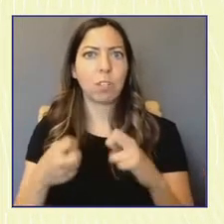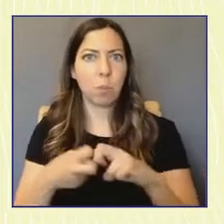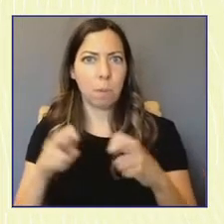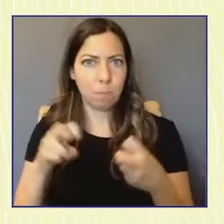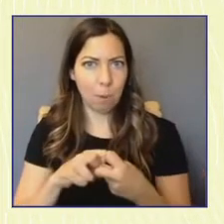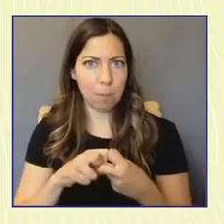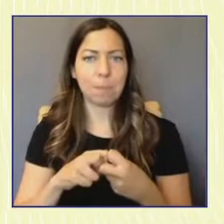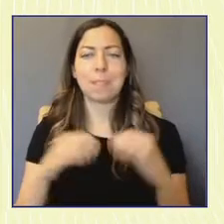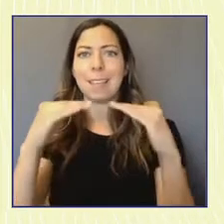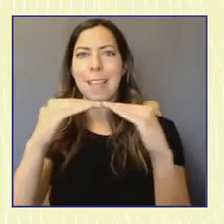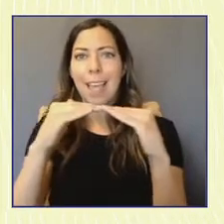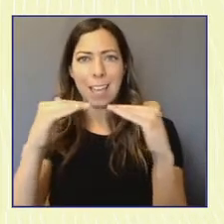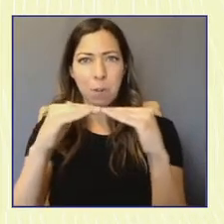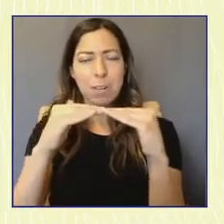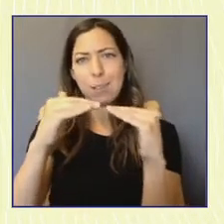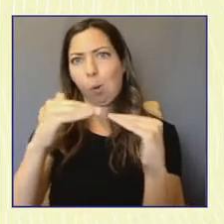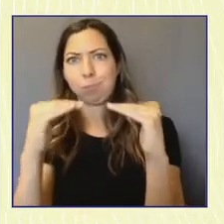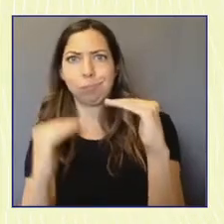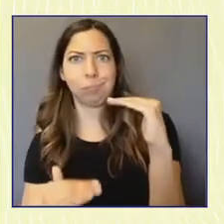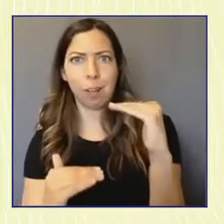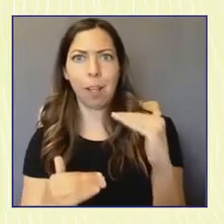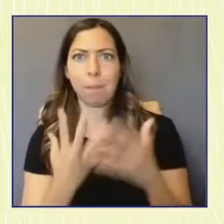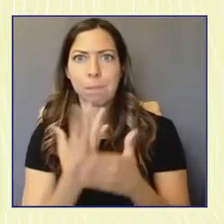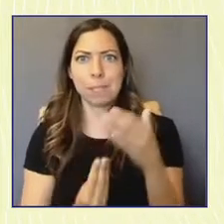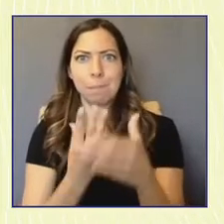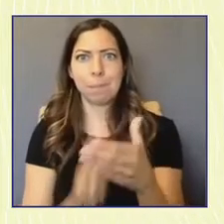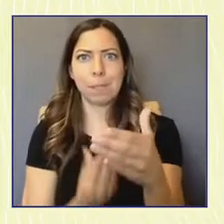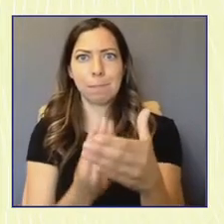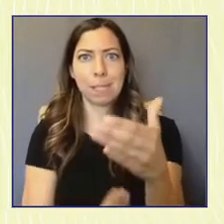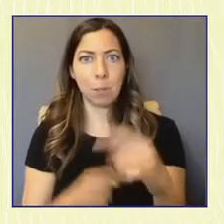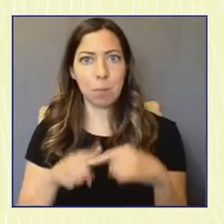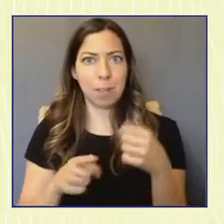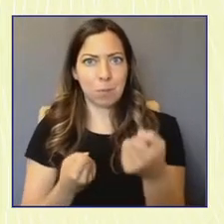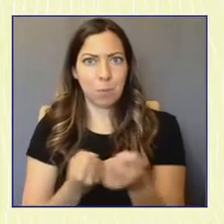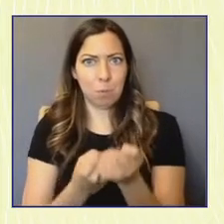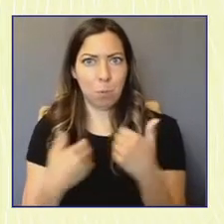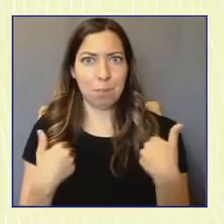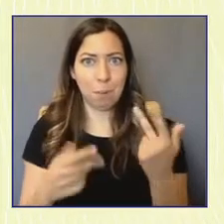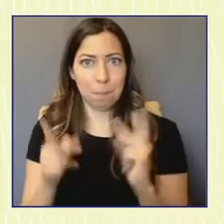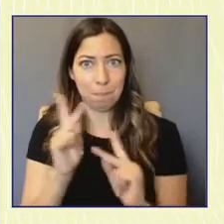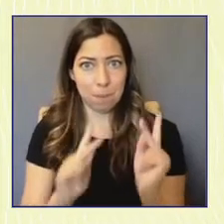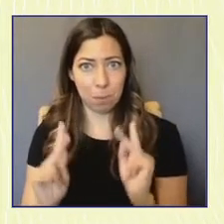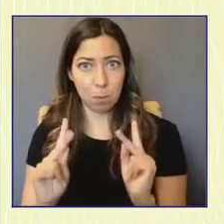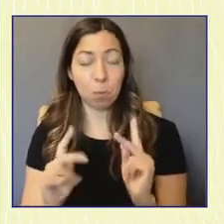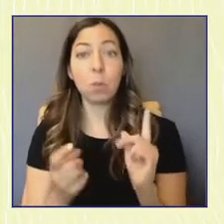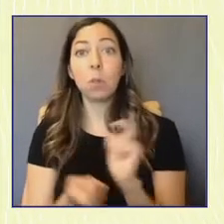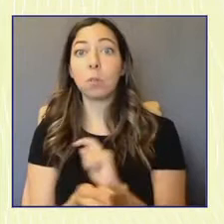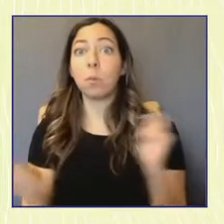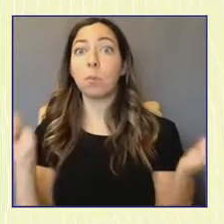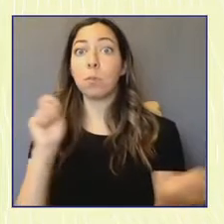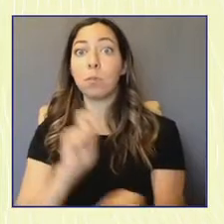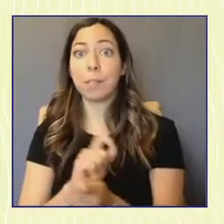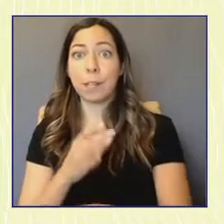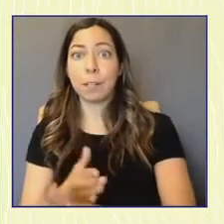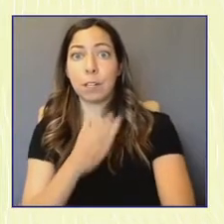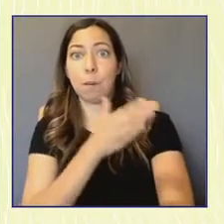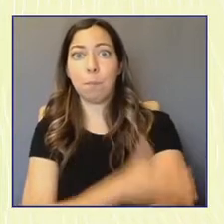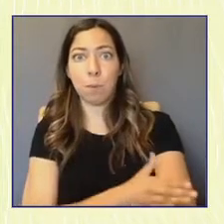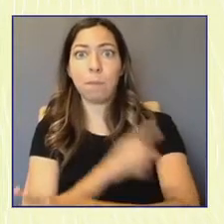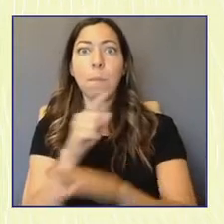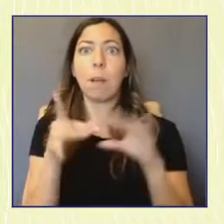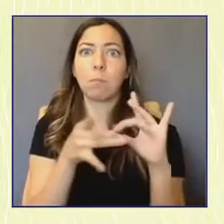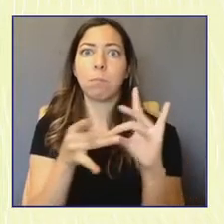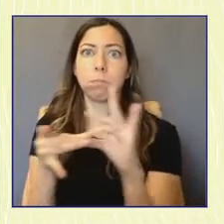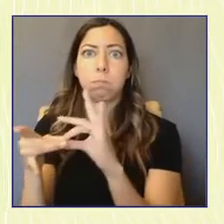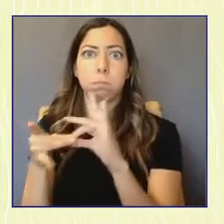systems and institutions to support young people. And we're not going to fill these gaps with individual disconnected efforts. We